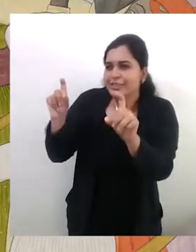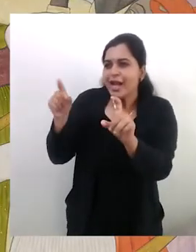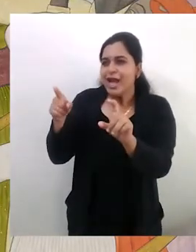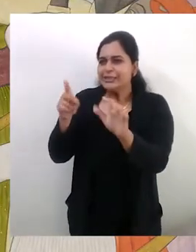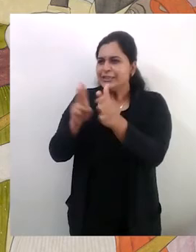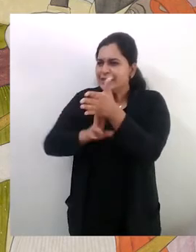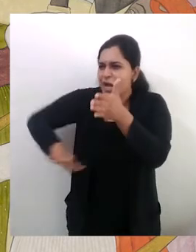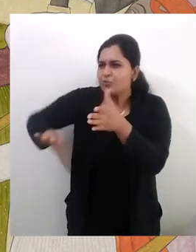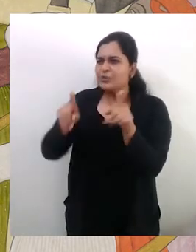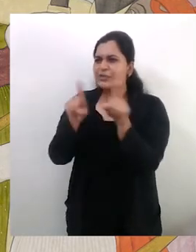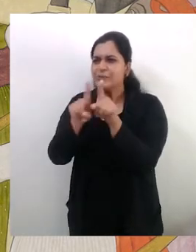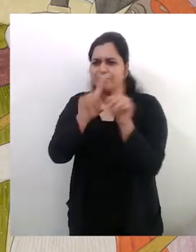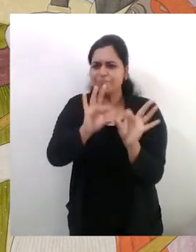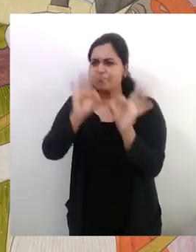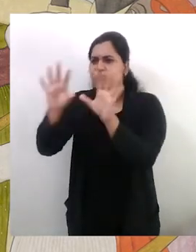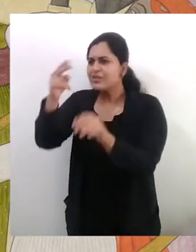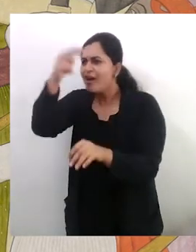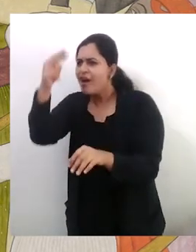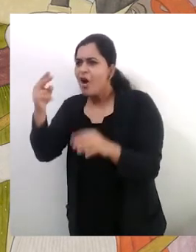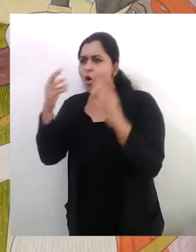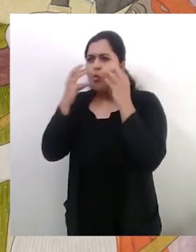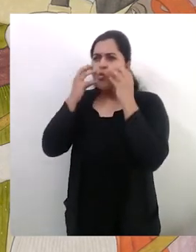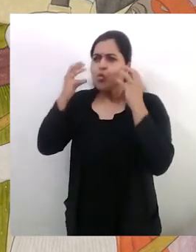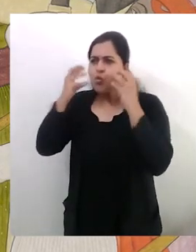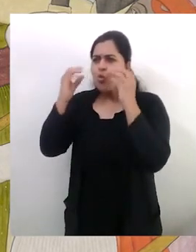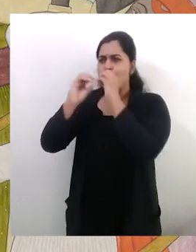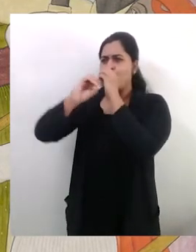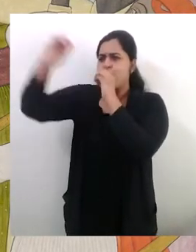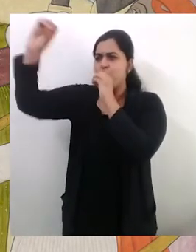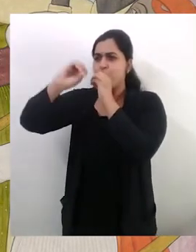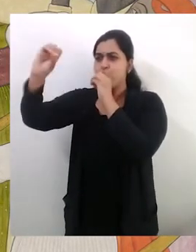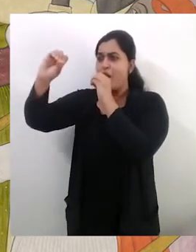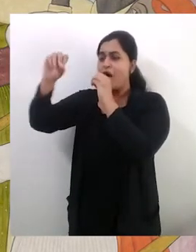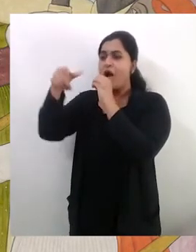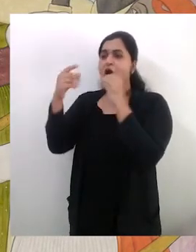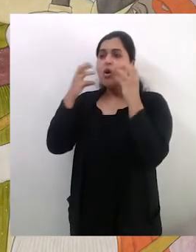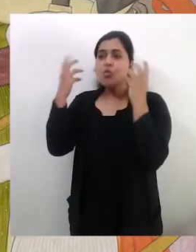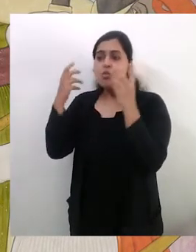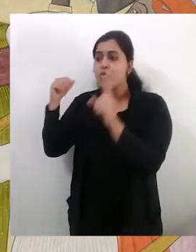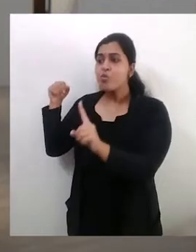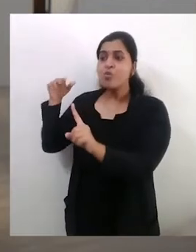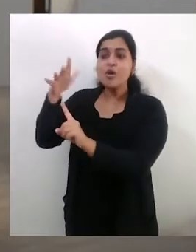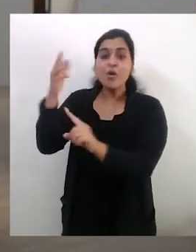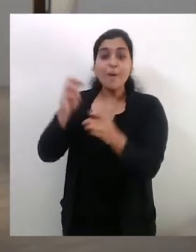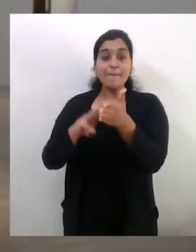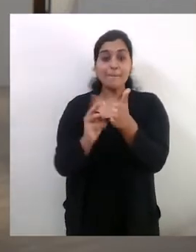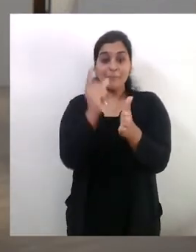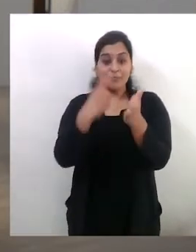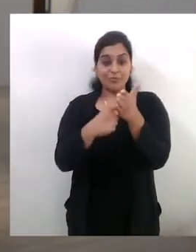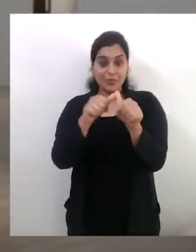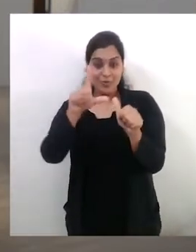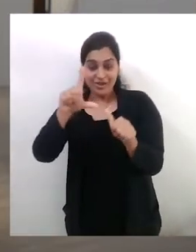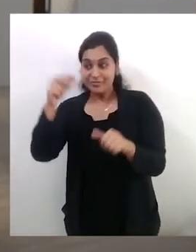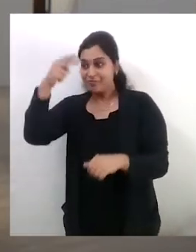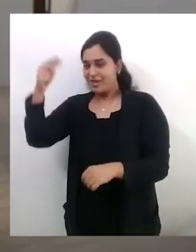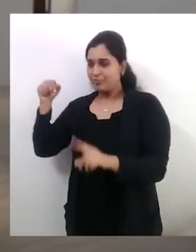naturalistic observation of details like the puffed cheeks shows the influence of Mughal painting. Nainsukh may have also